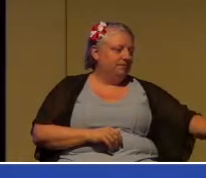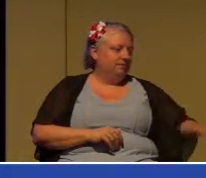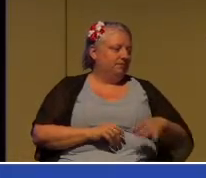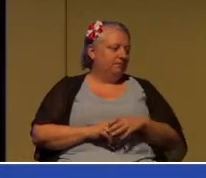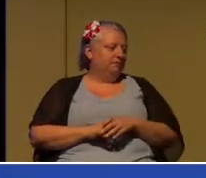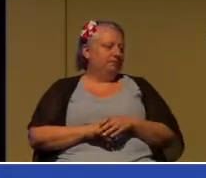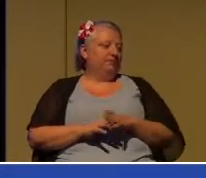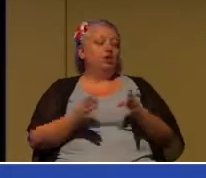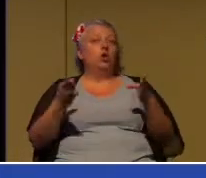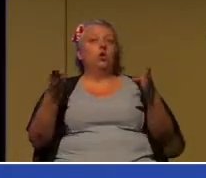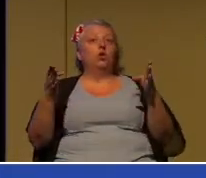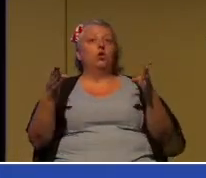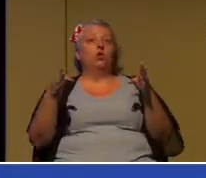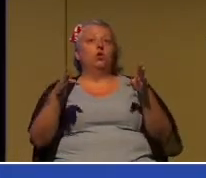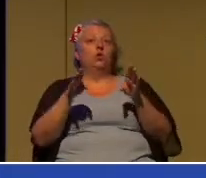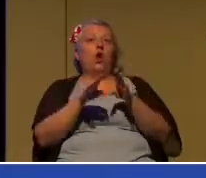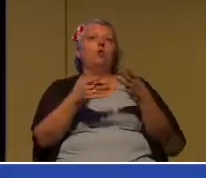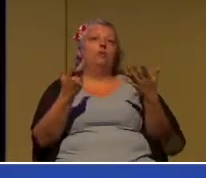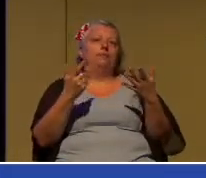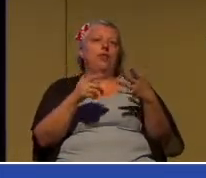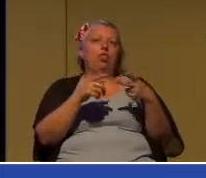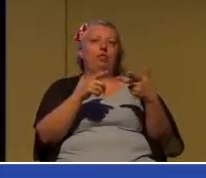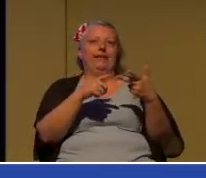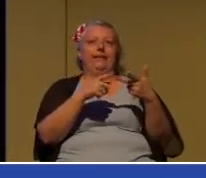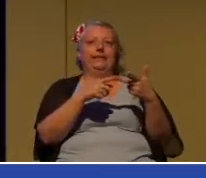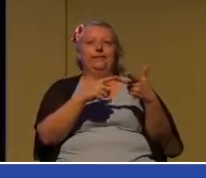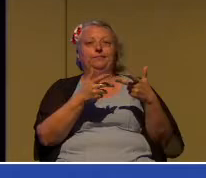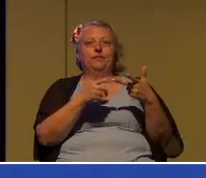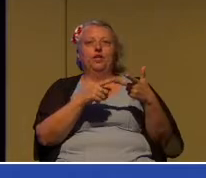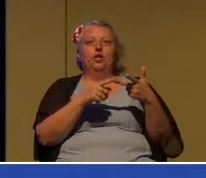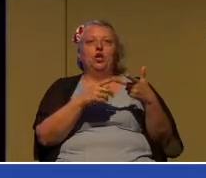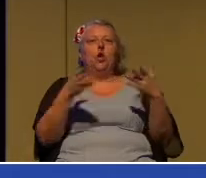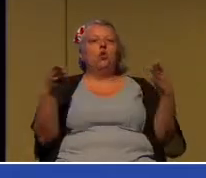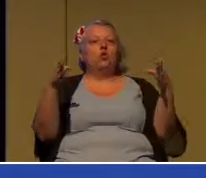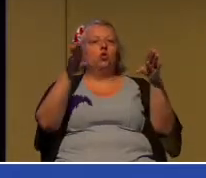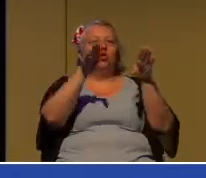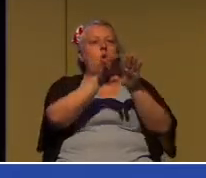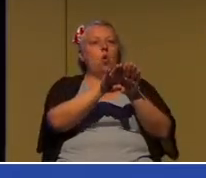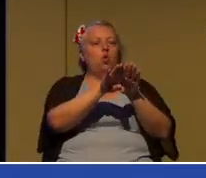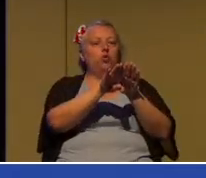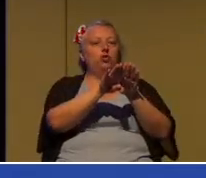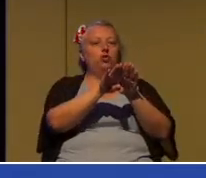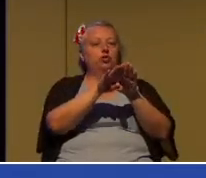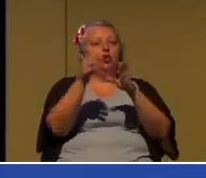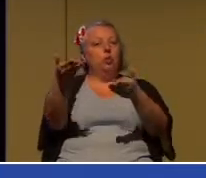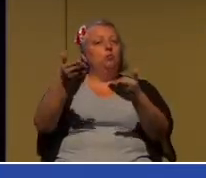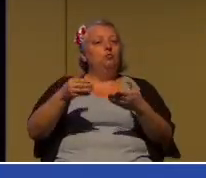Closure brings new opportunities.